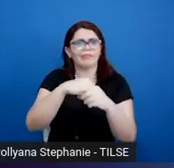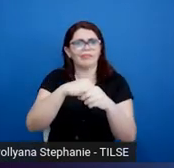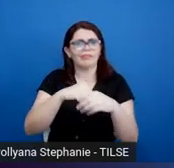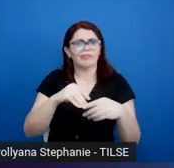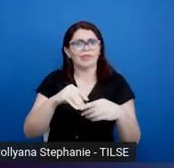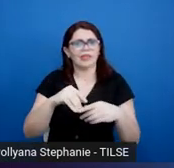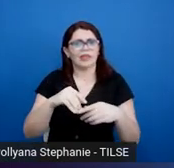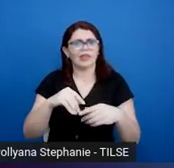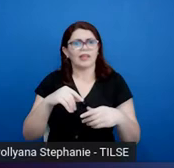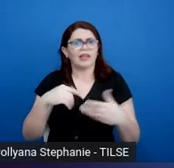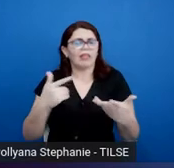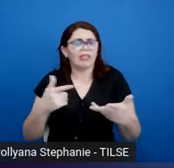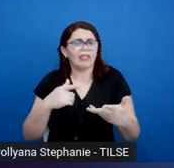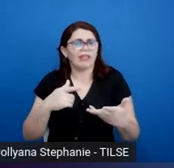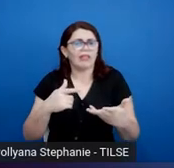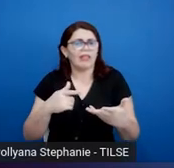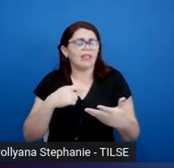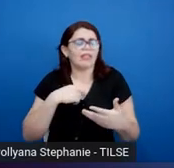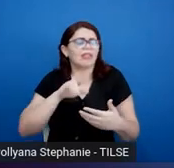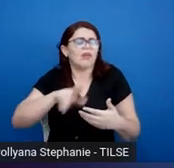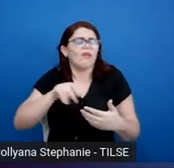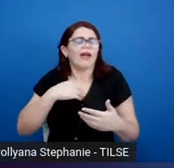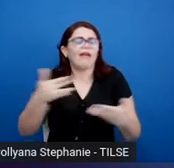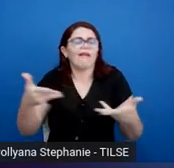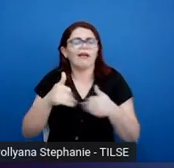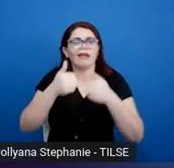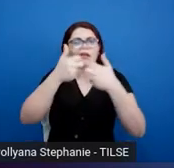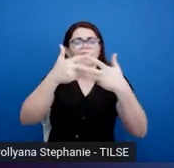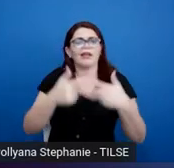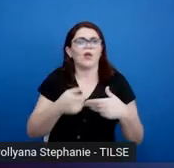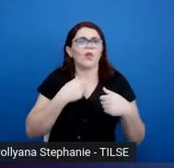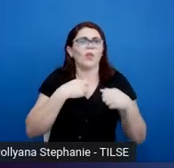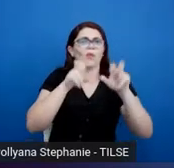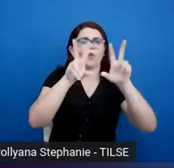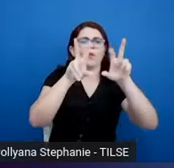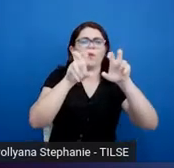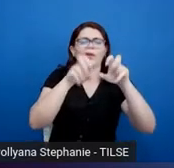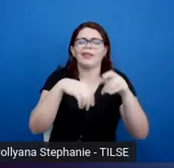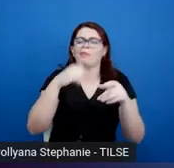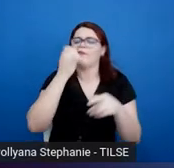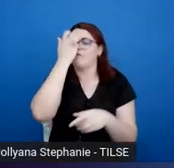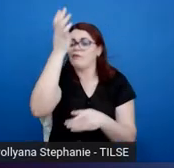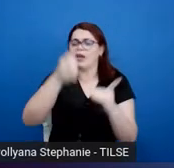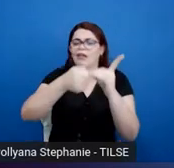lot of stuff here. We're not talking about simply one thing that we can easily describe.